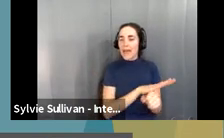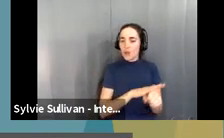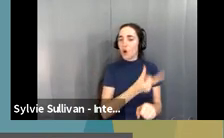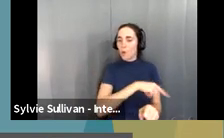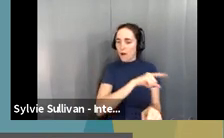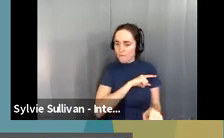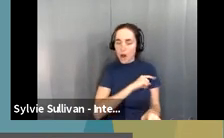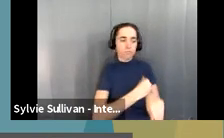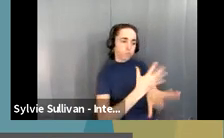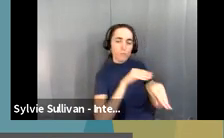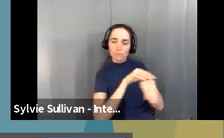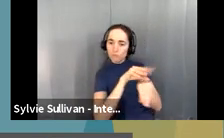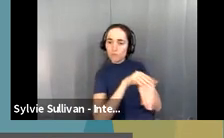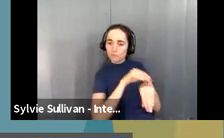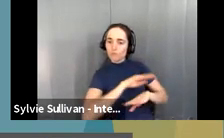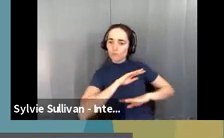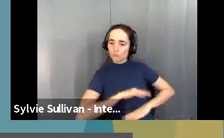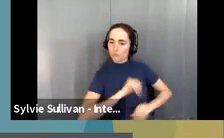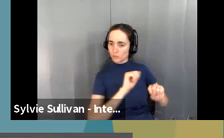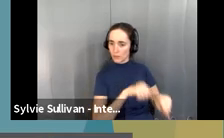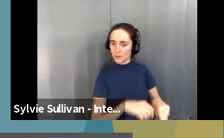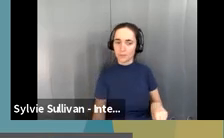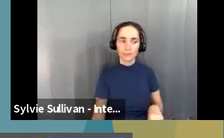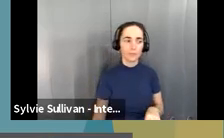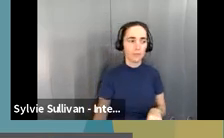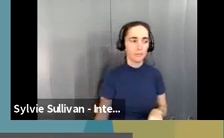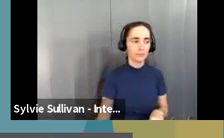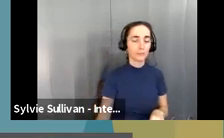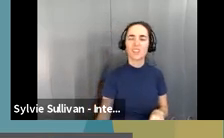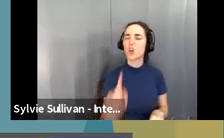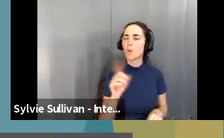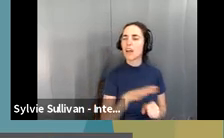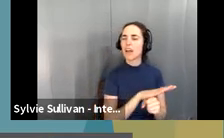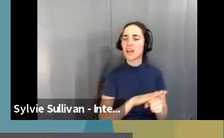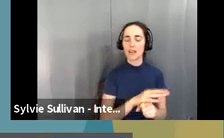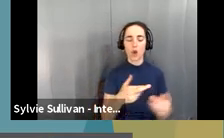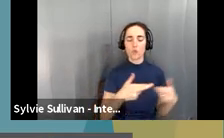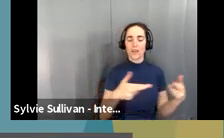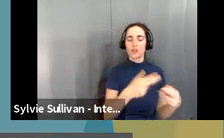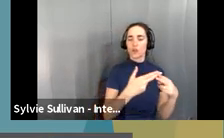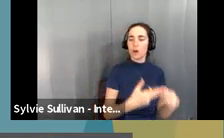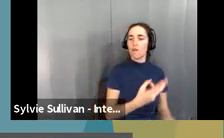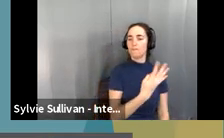the hurricane Laura weather events. And that those are regions four, five, six, seven, and eight.